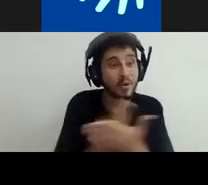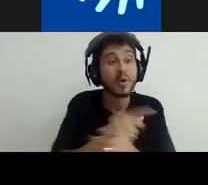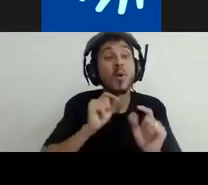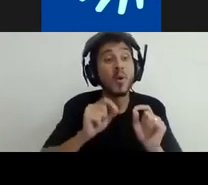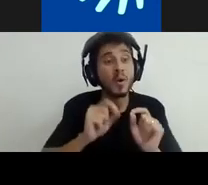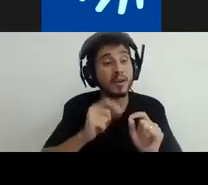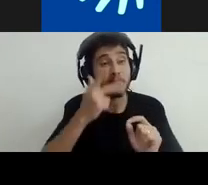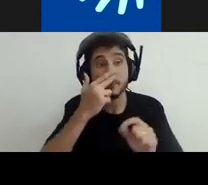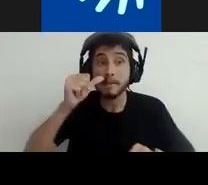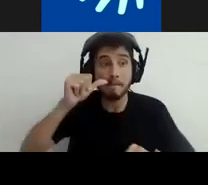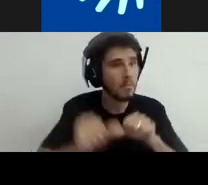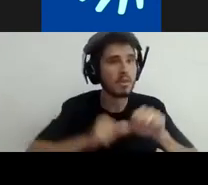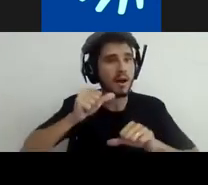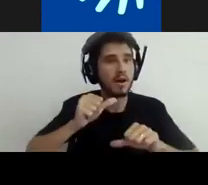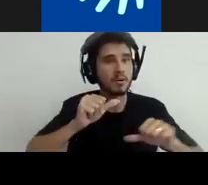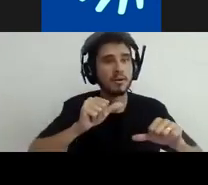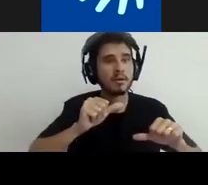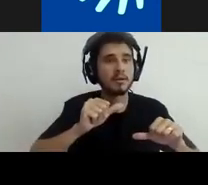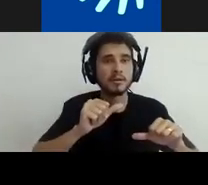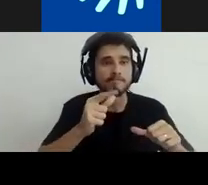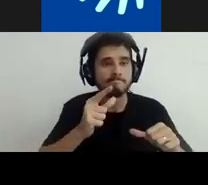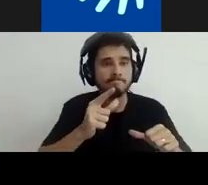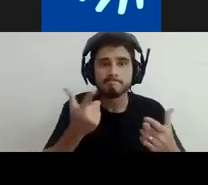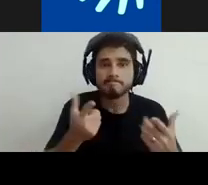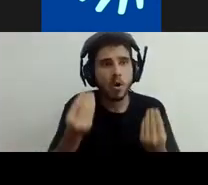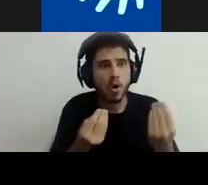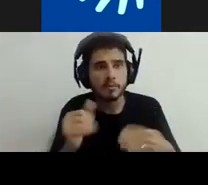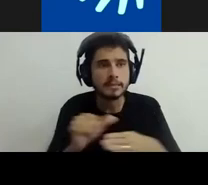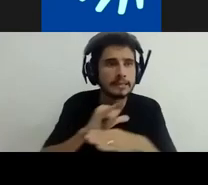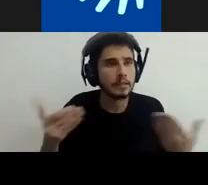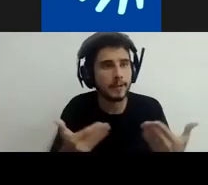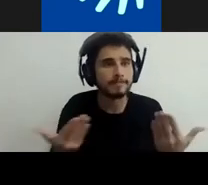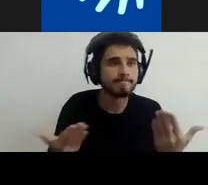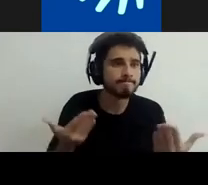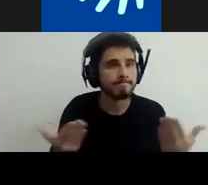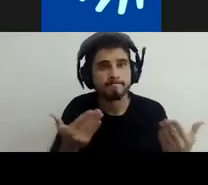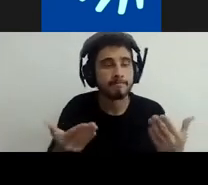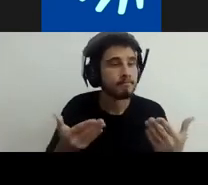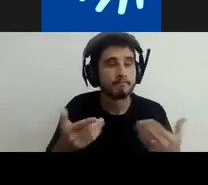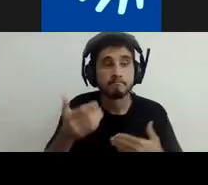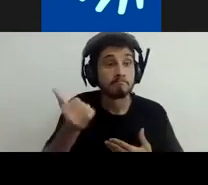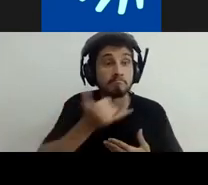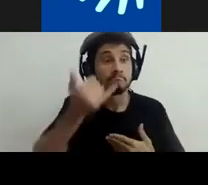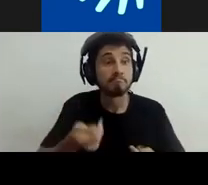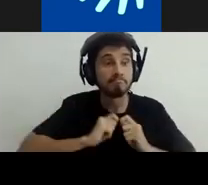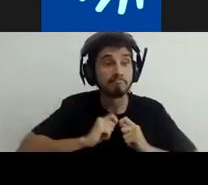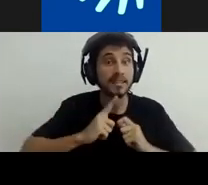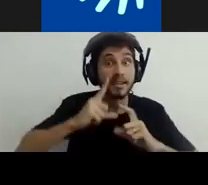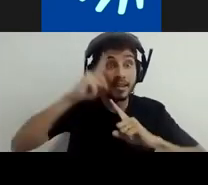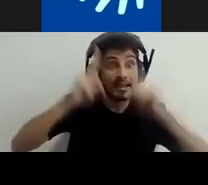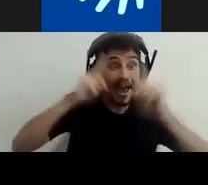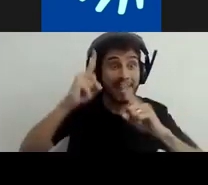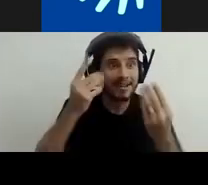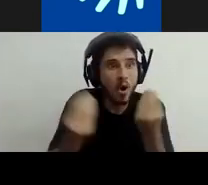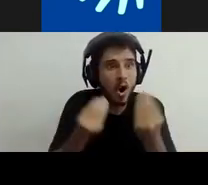of availability of online teaching and learning. But, and that's maybe then